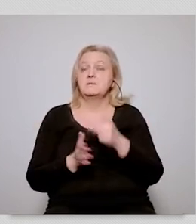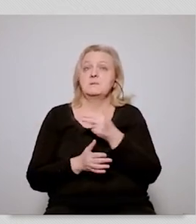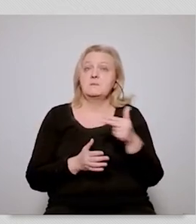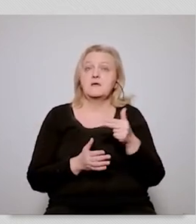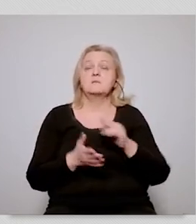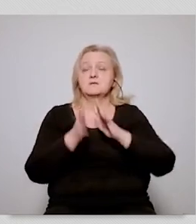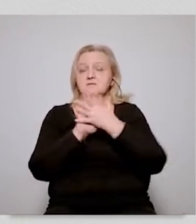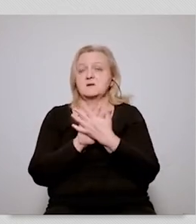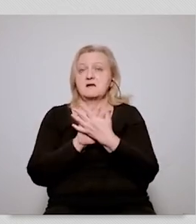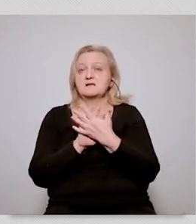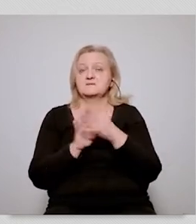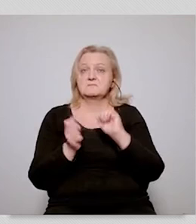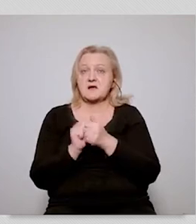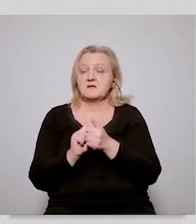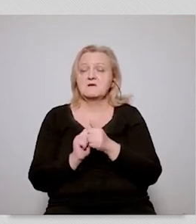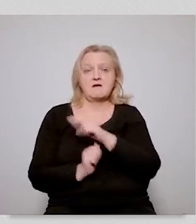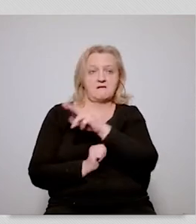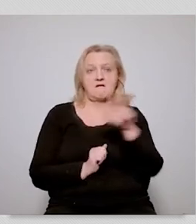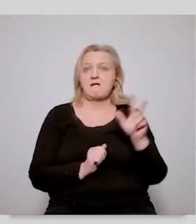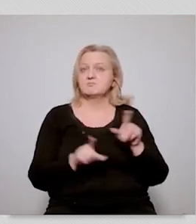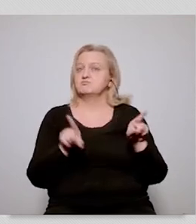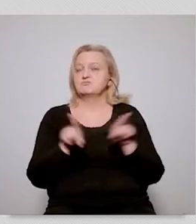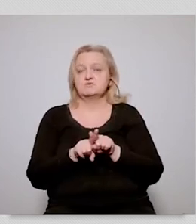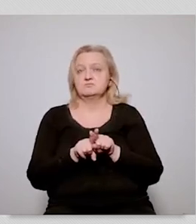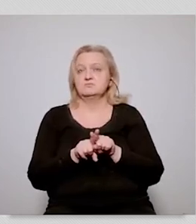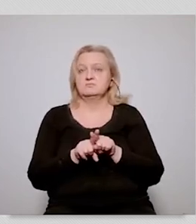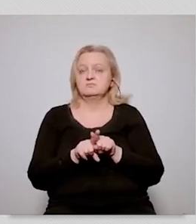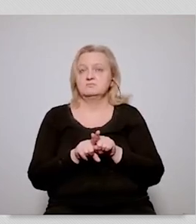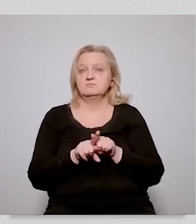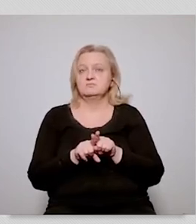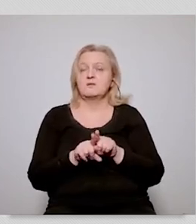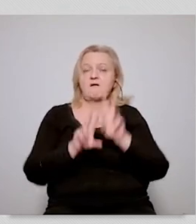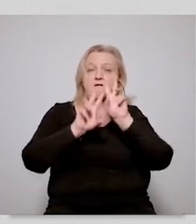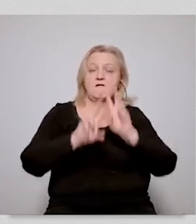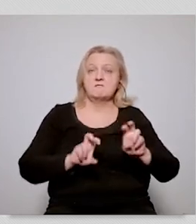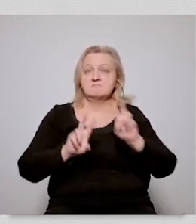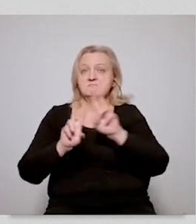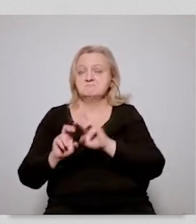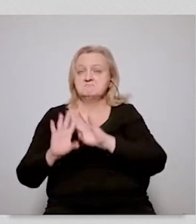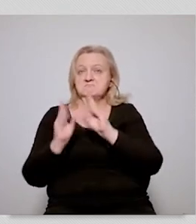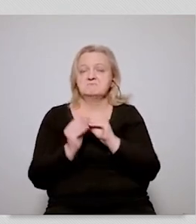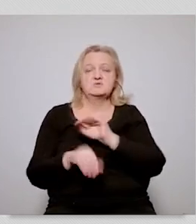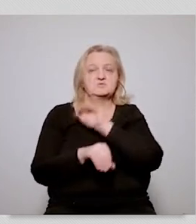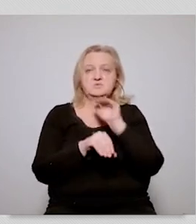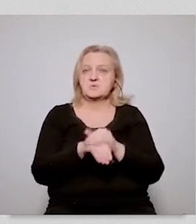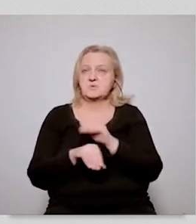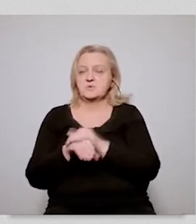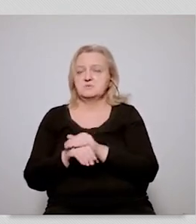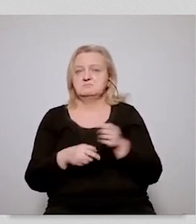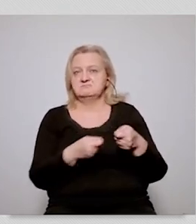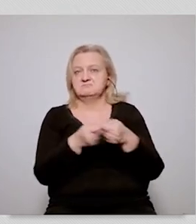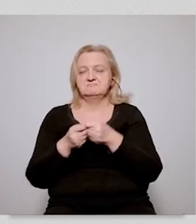necessity of a green transition and everybody agreed as uh